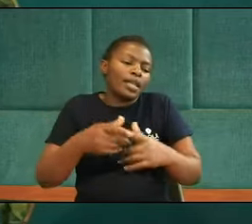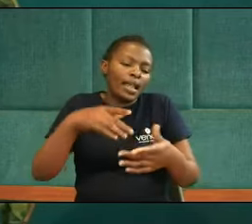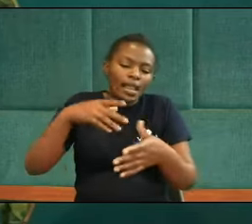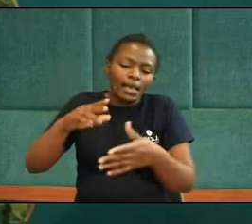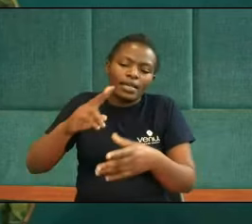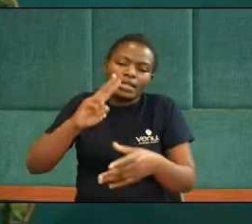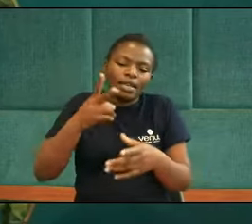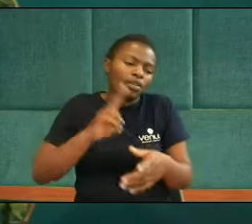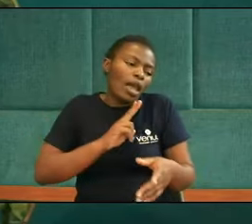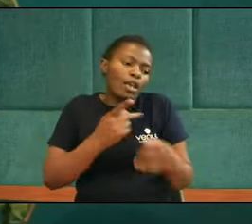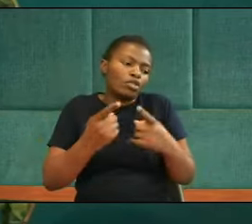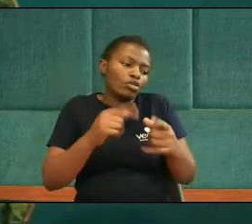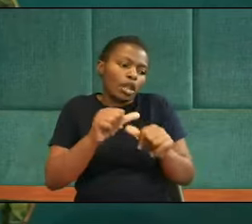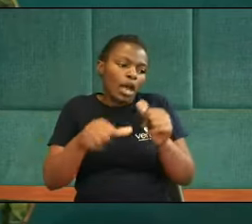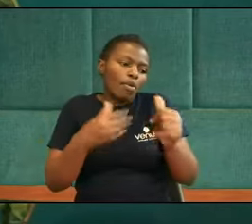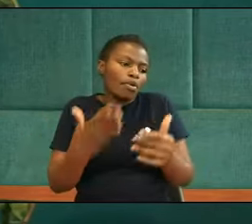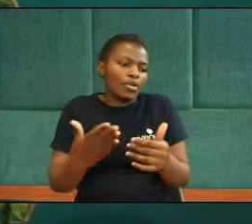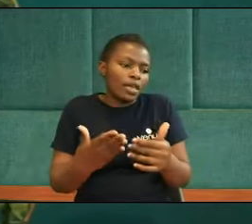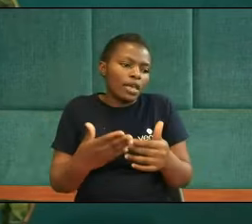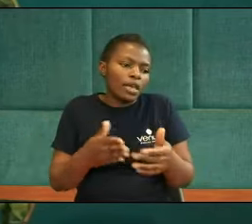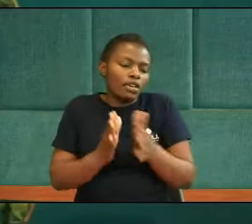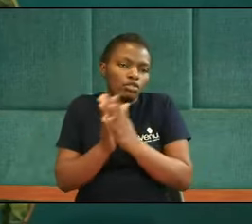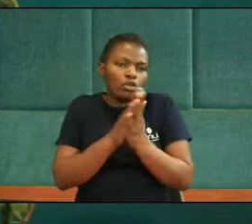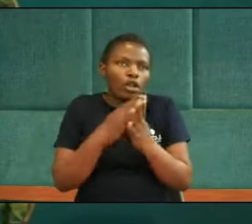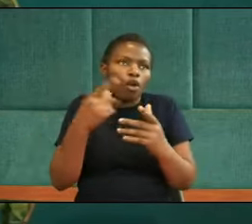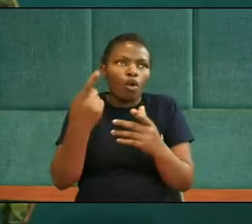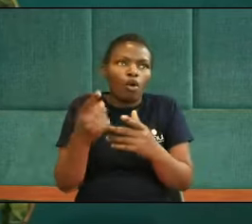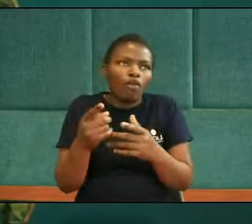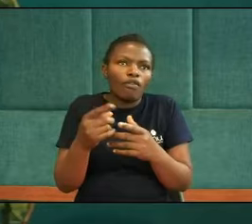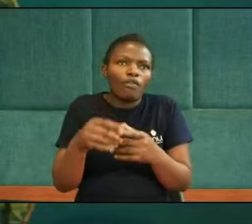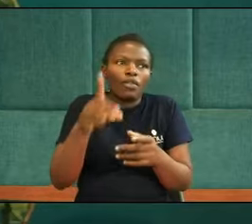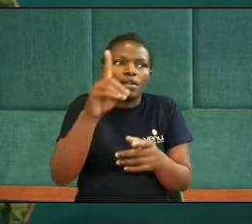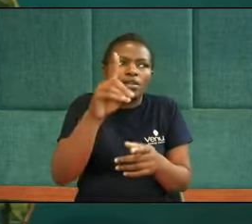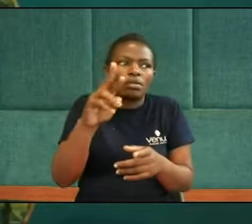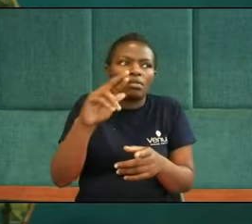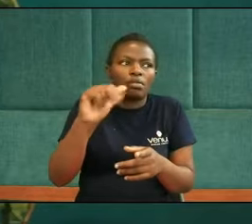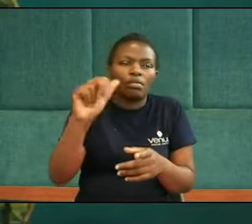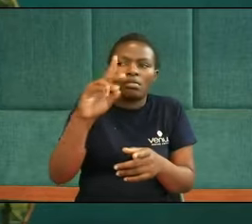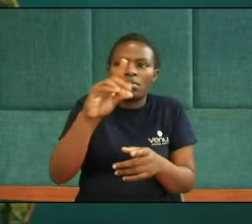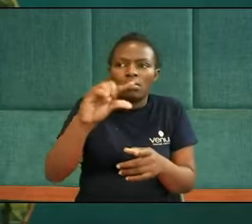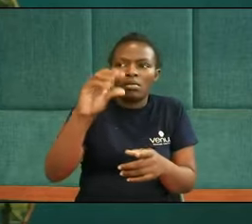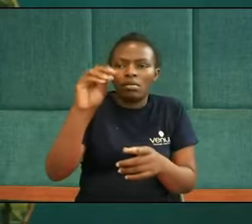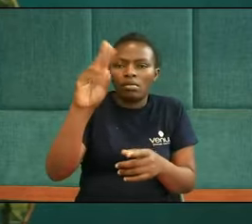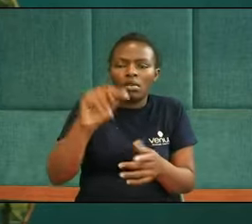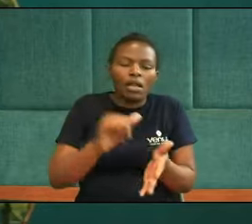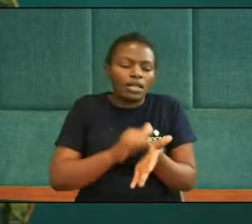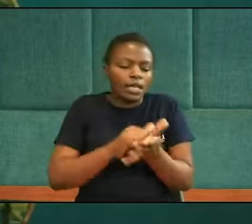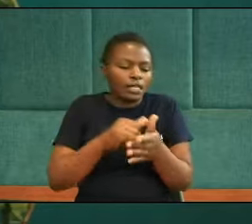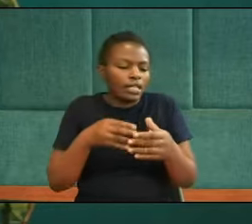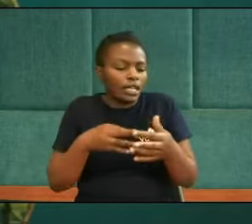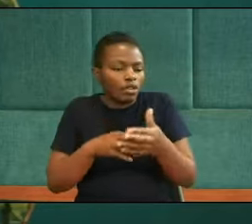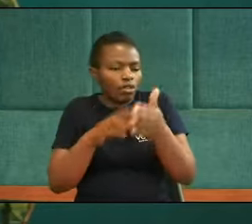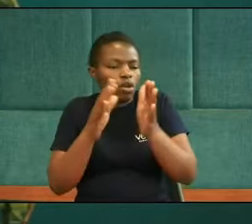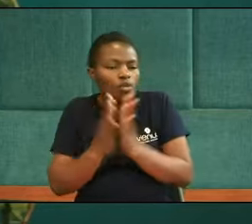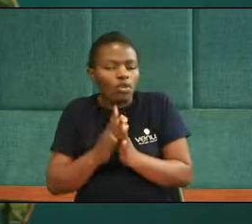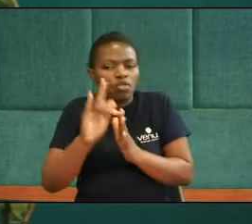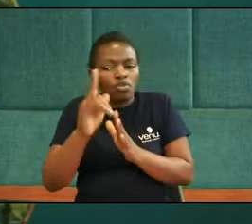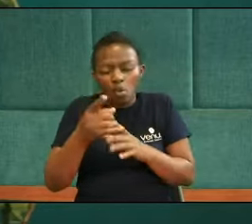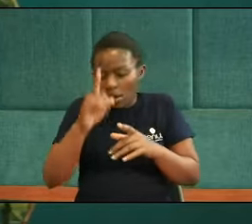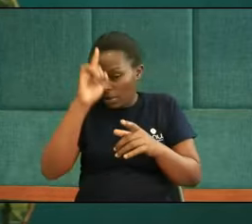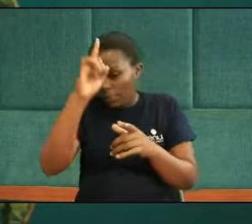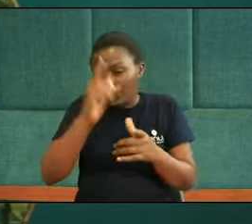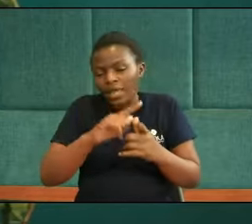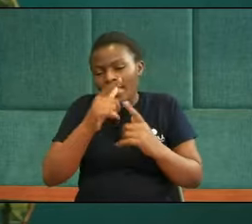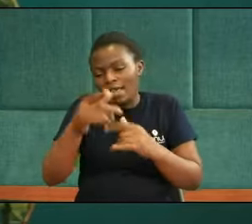And how the dragon grew one horn And how his tail swept A third of the stars And